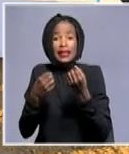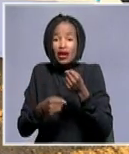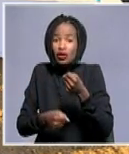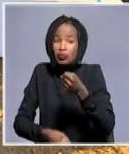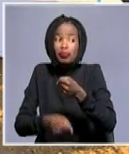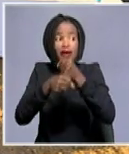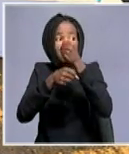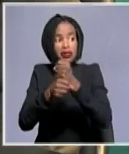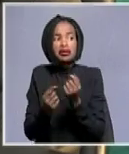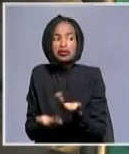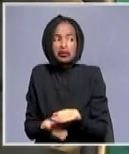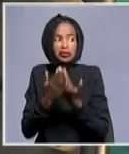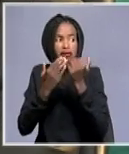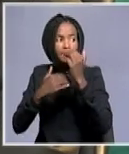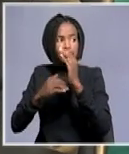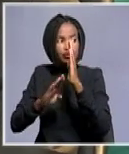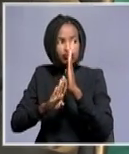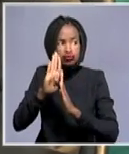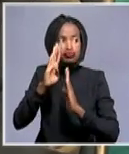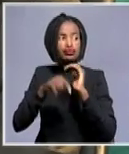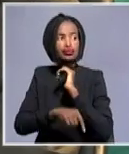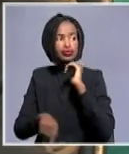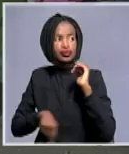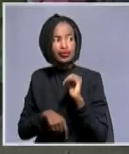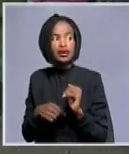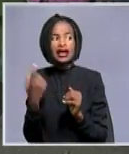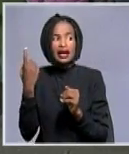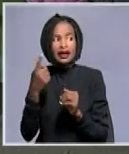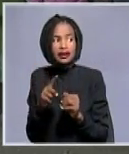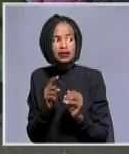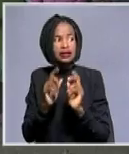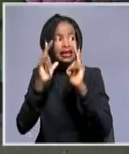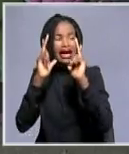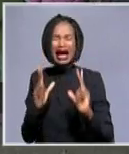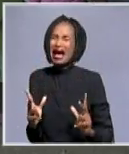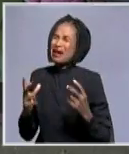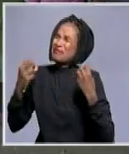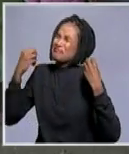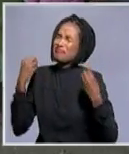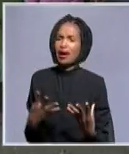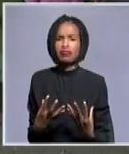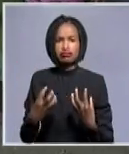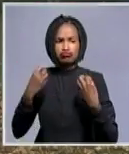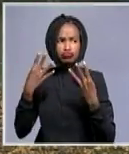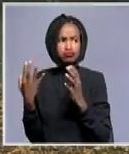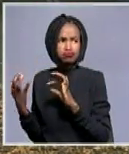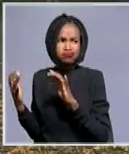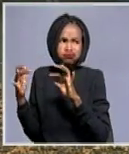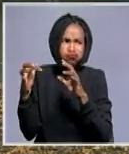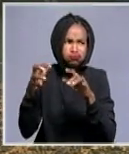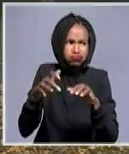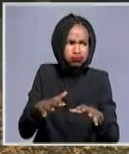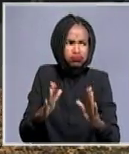nation building. But that aside, what was astonishing is the crowd. Thousands came out from neighboring,